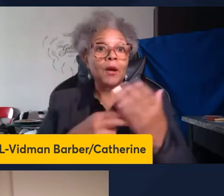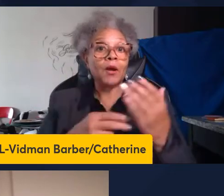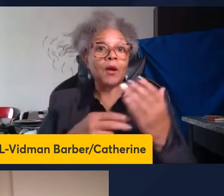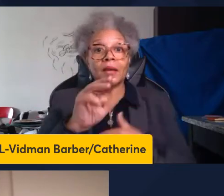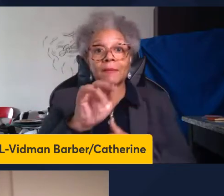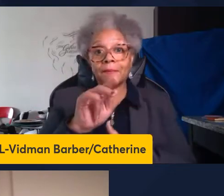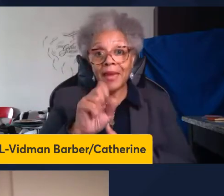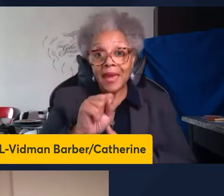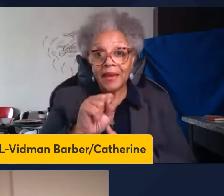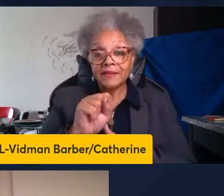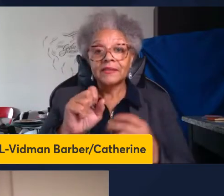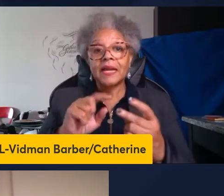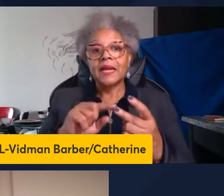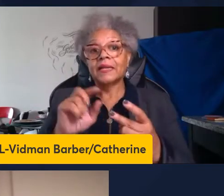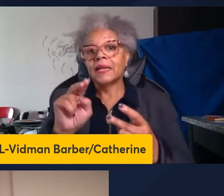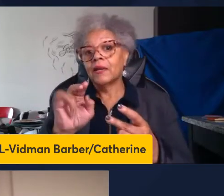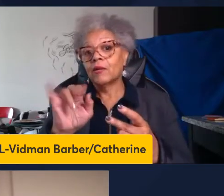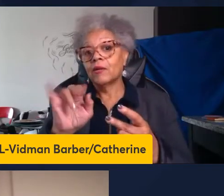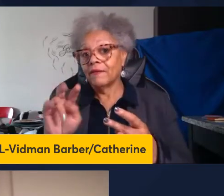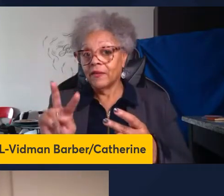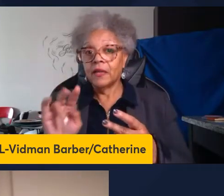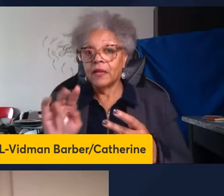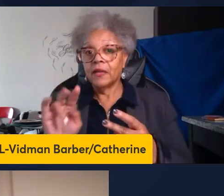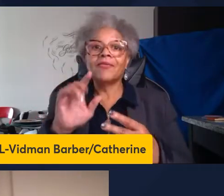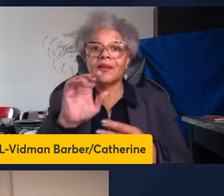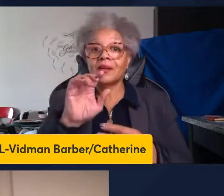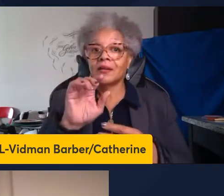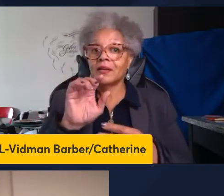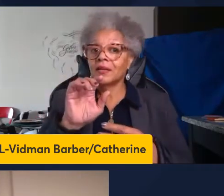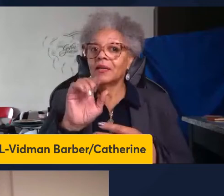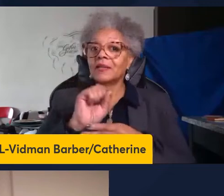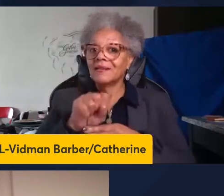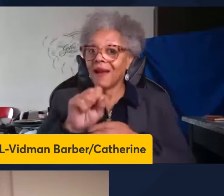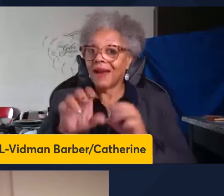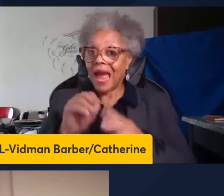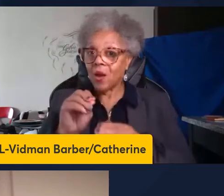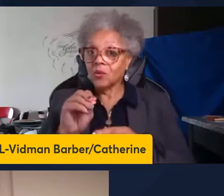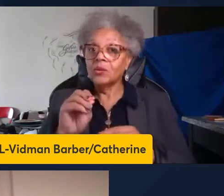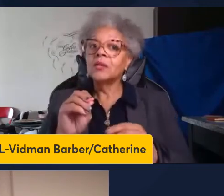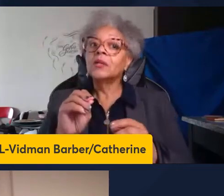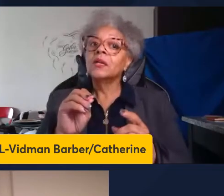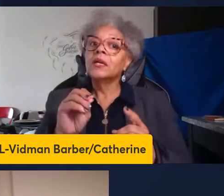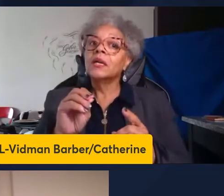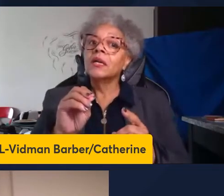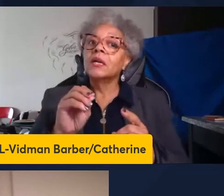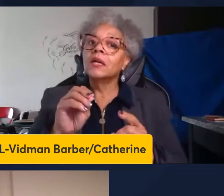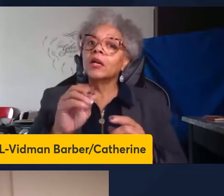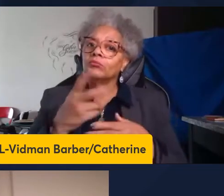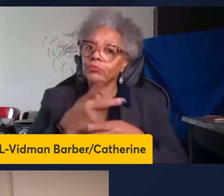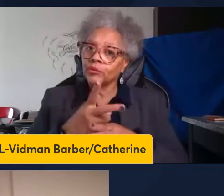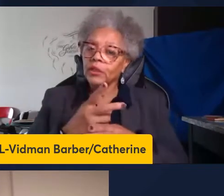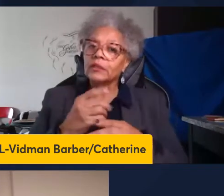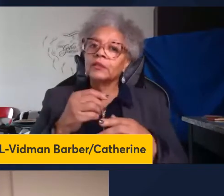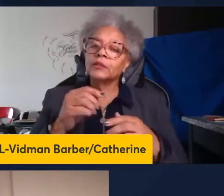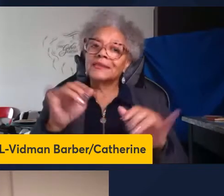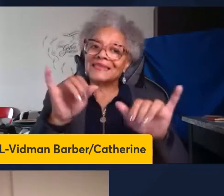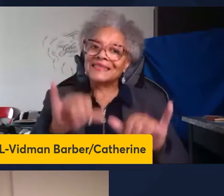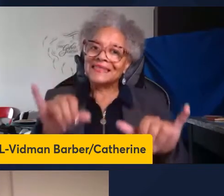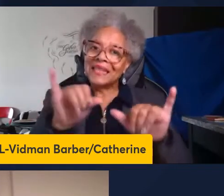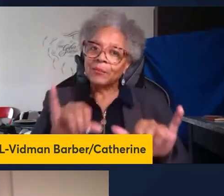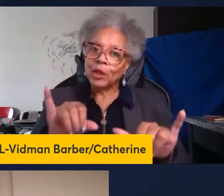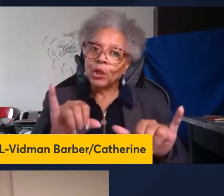Mavs and the MYD8 a drift double knockout produce similar levels of both